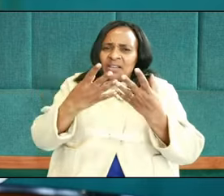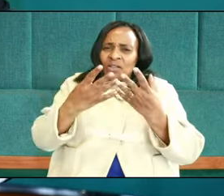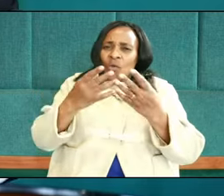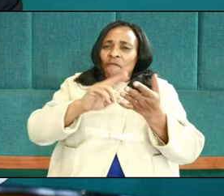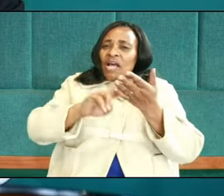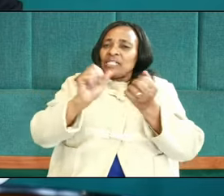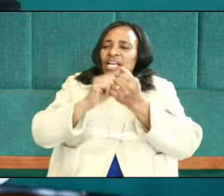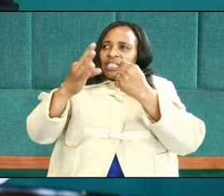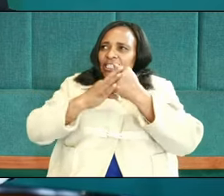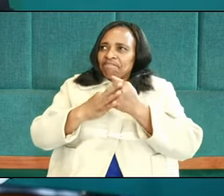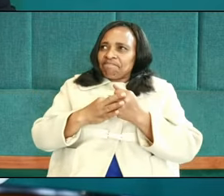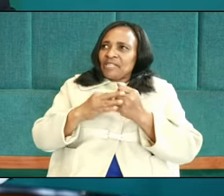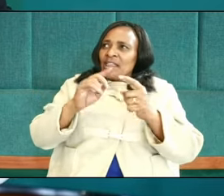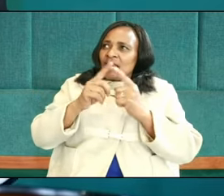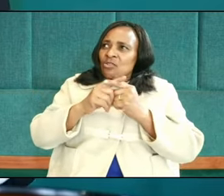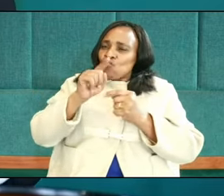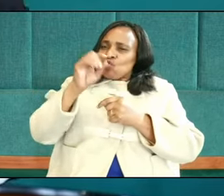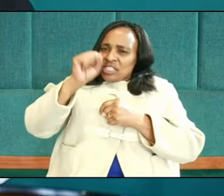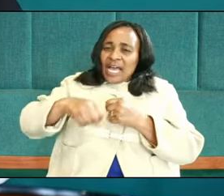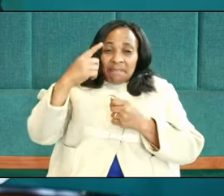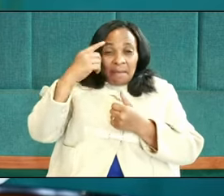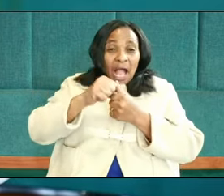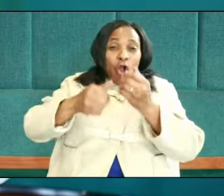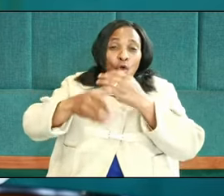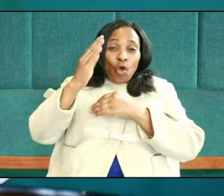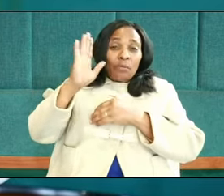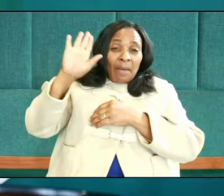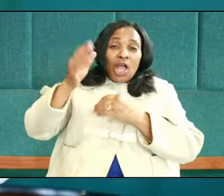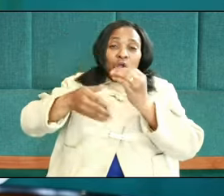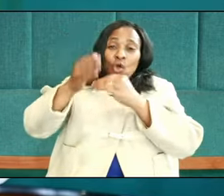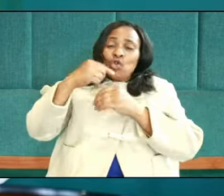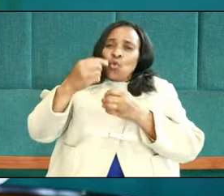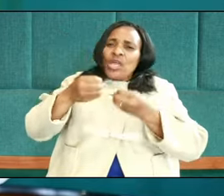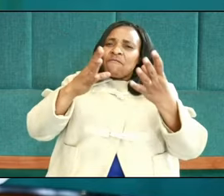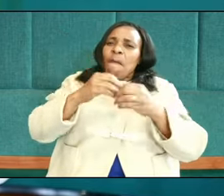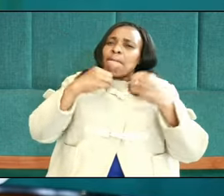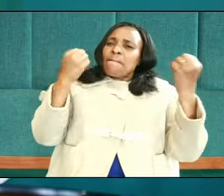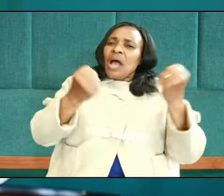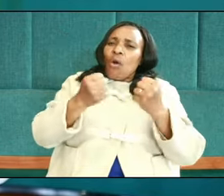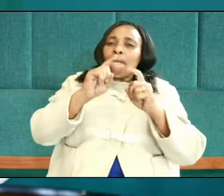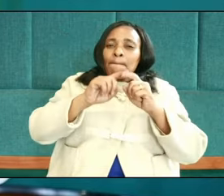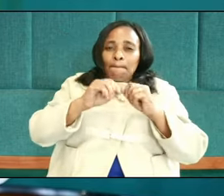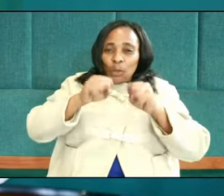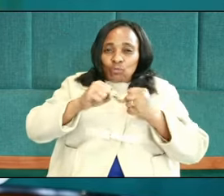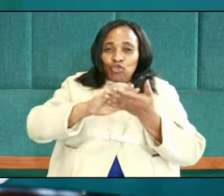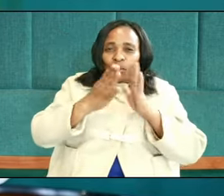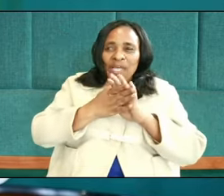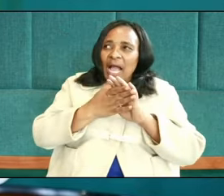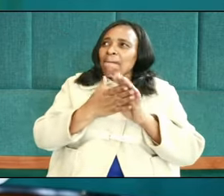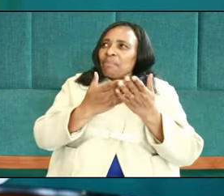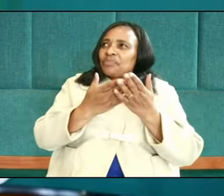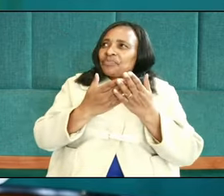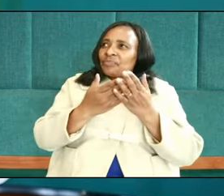says in verse 18, and you shall remember the Lord your God for it is He who gave you power to get wealth. So he's